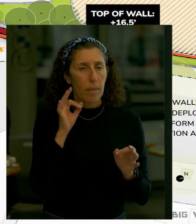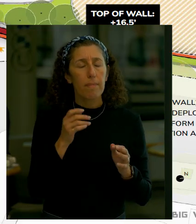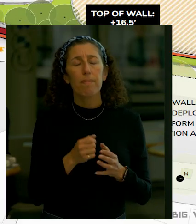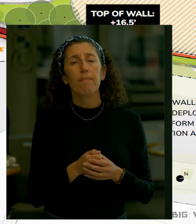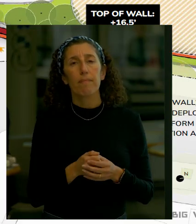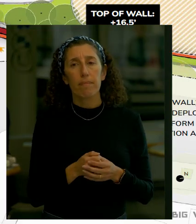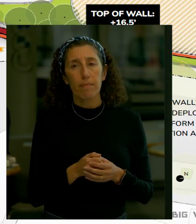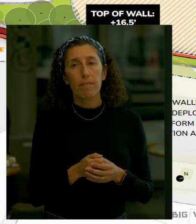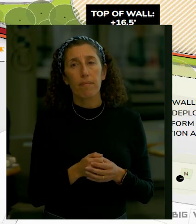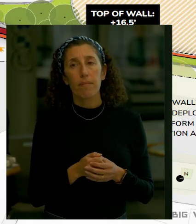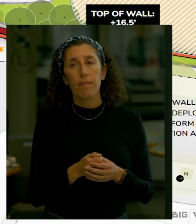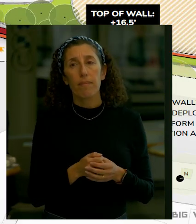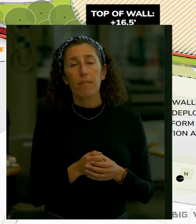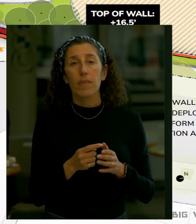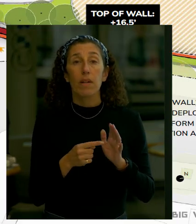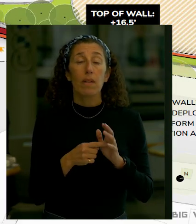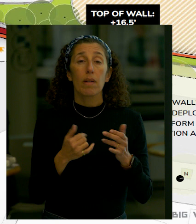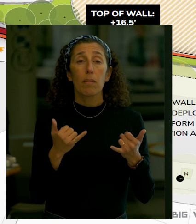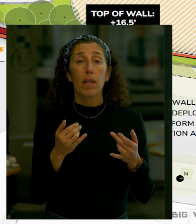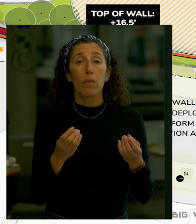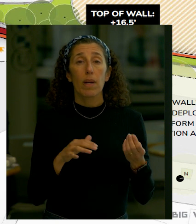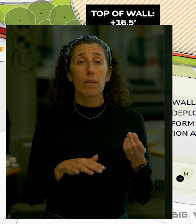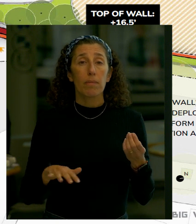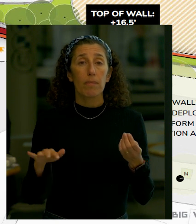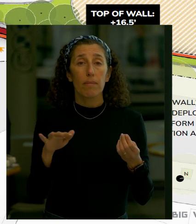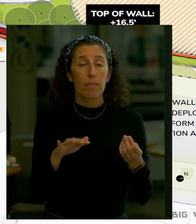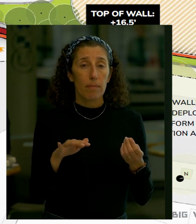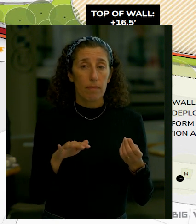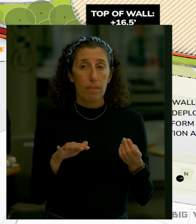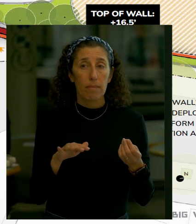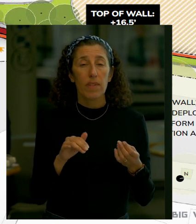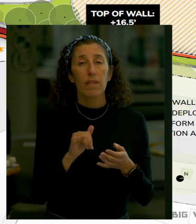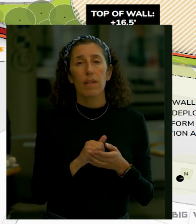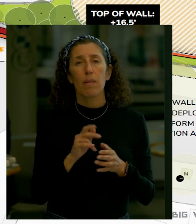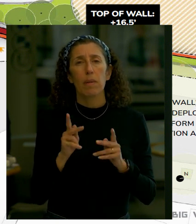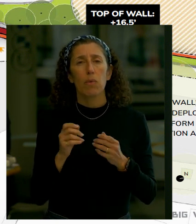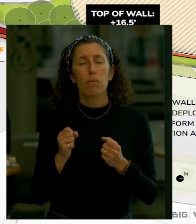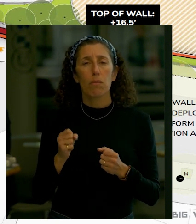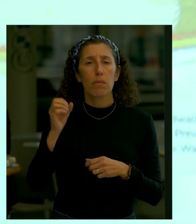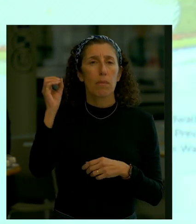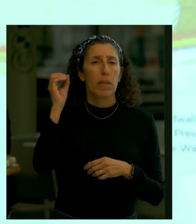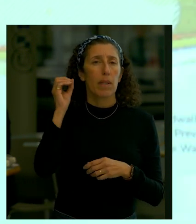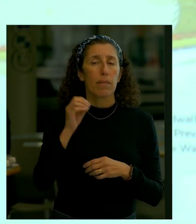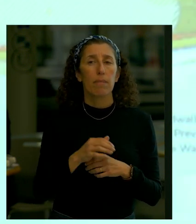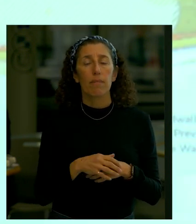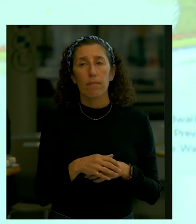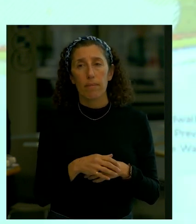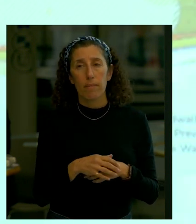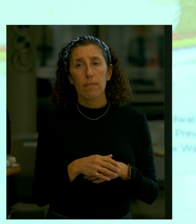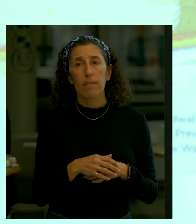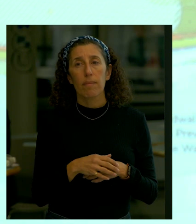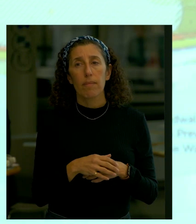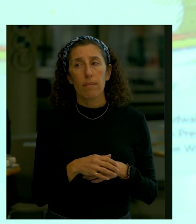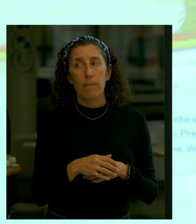here's more shots of the playground which is a place where we got a lot of feedback from the flood the